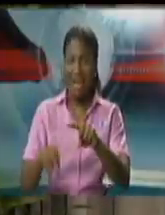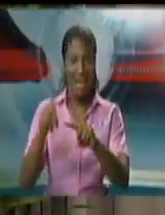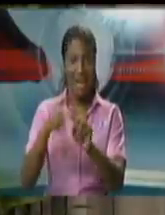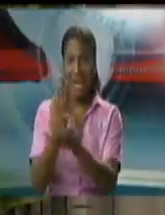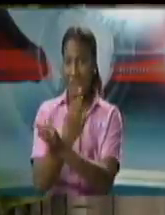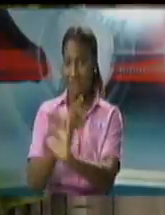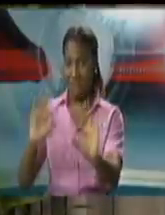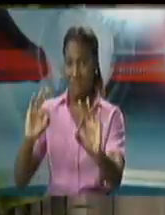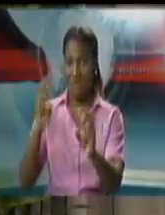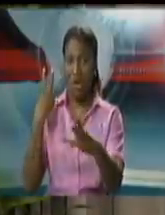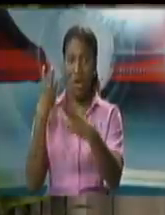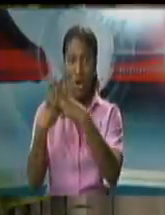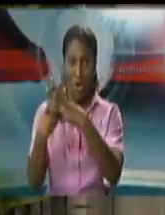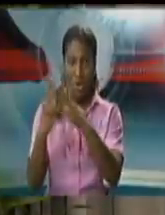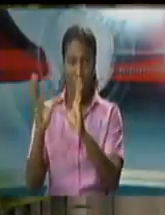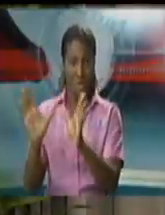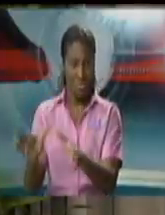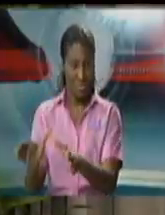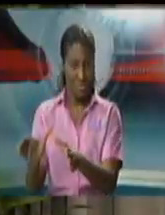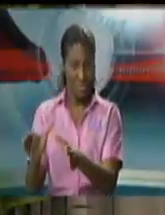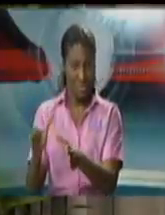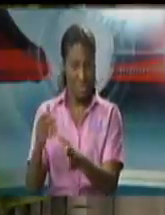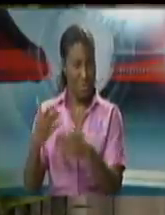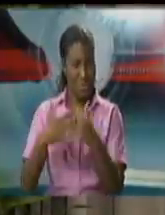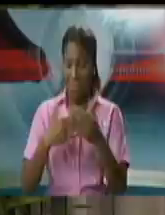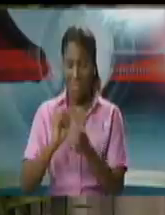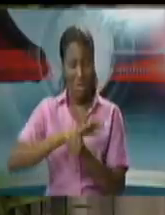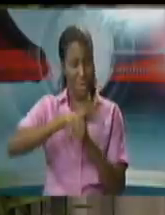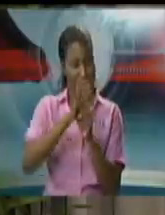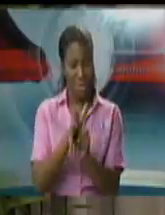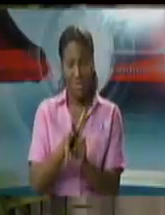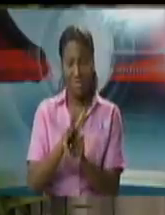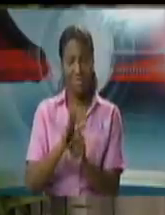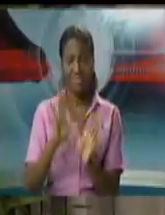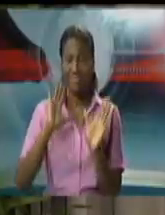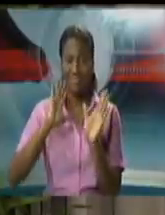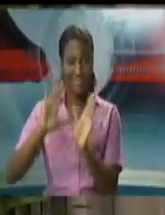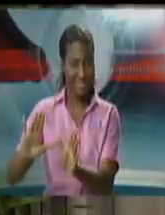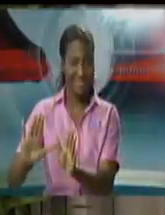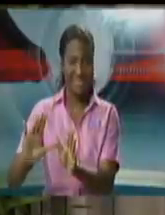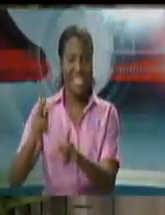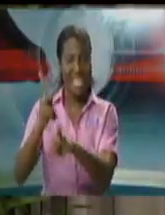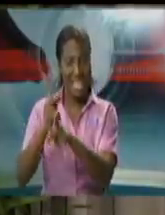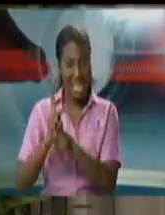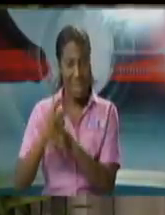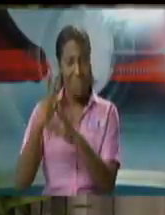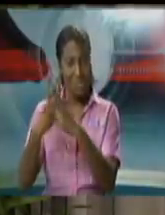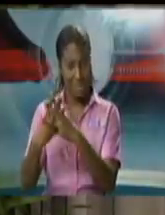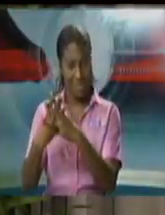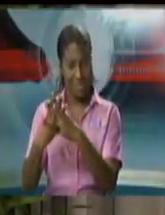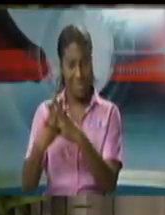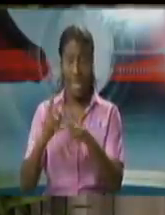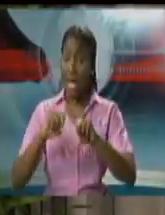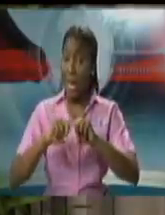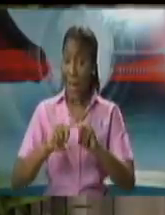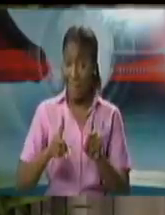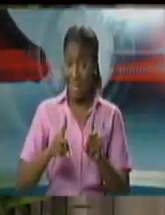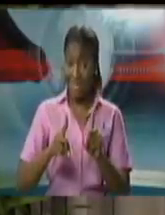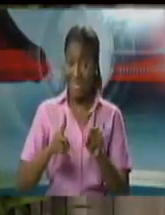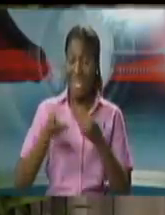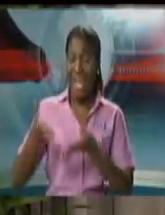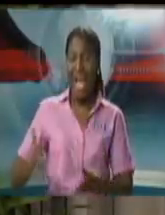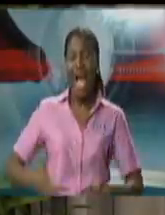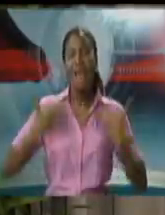of the exercise of whether you can come out of prison or not. And I'm very pleased to say that we were